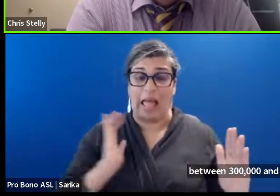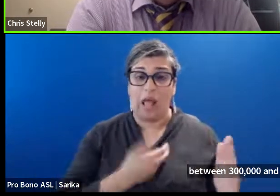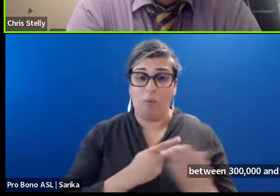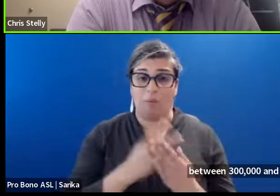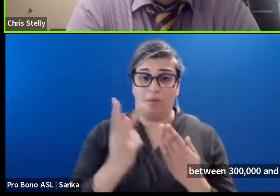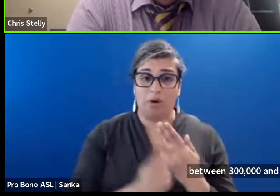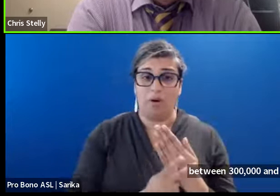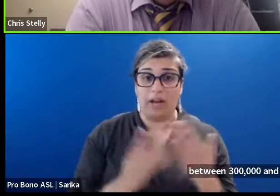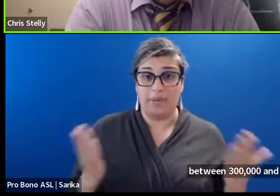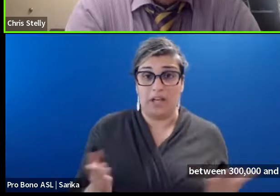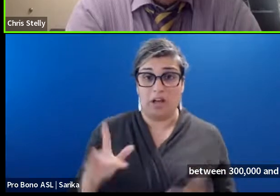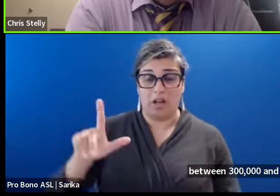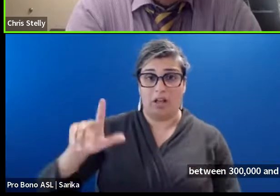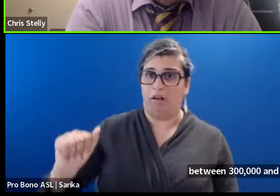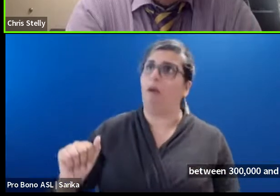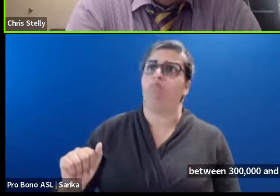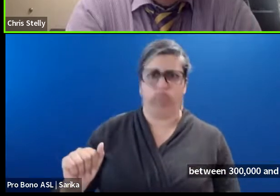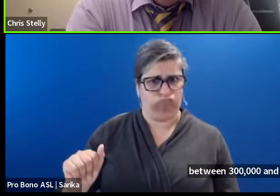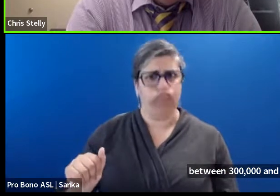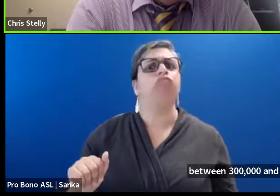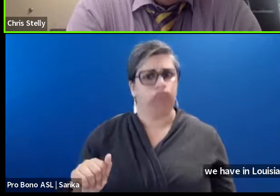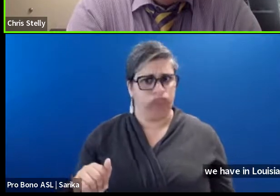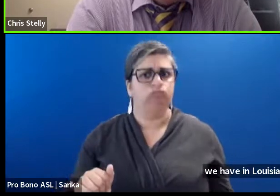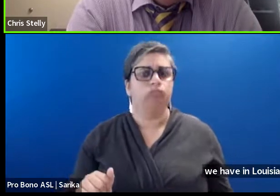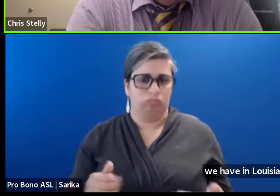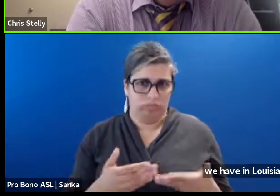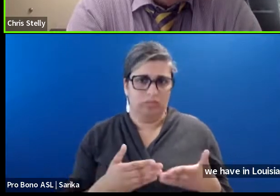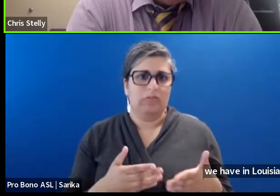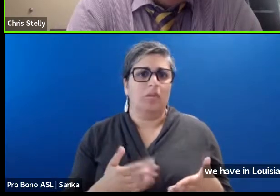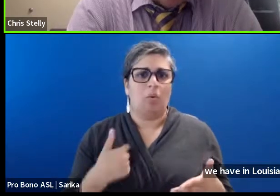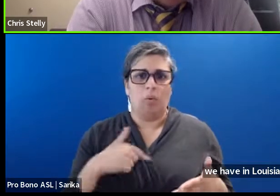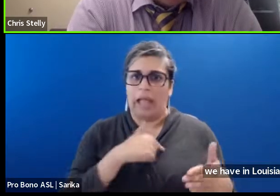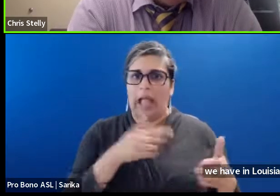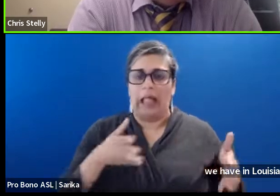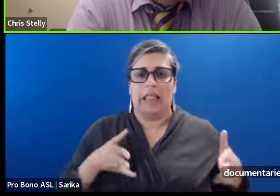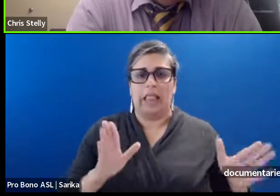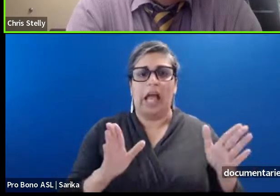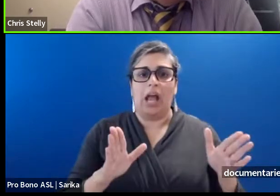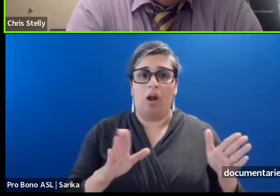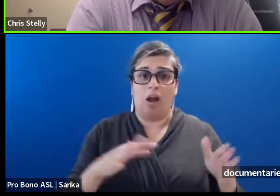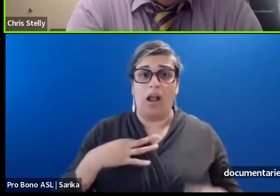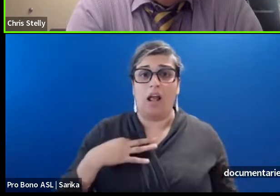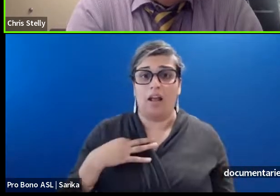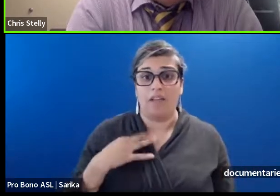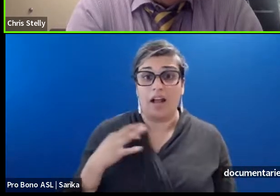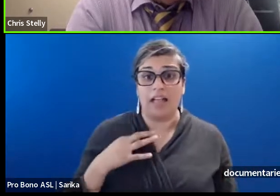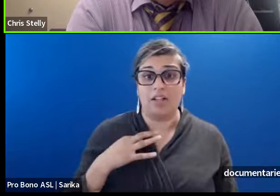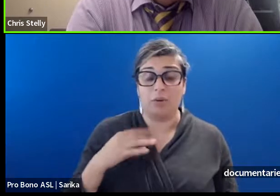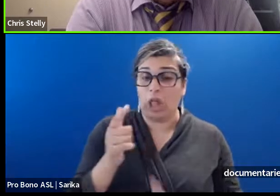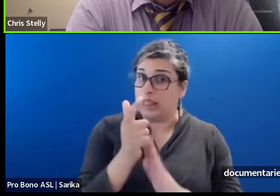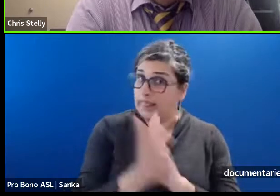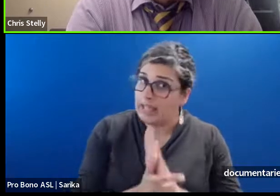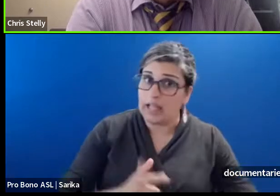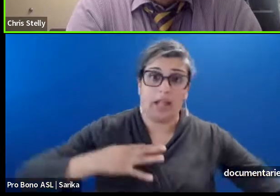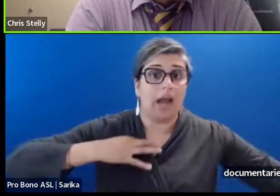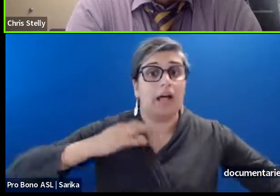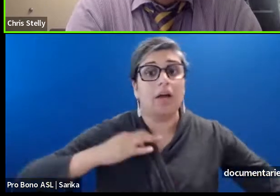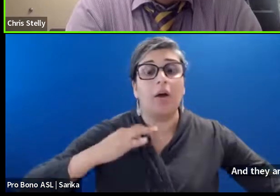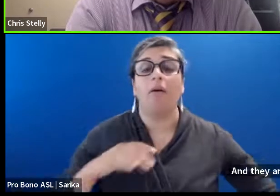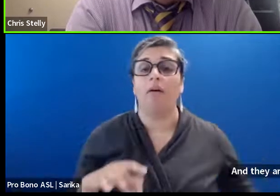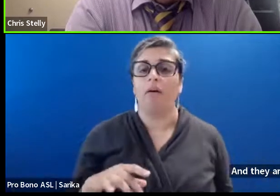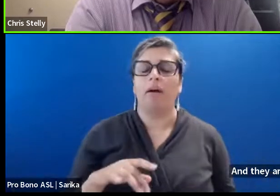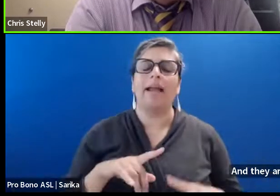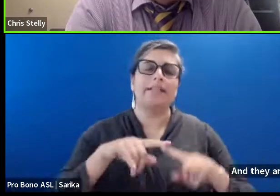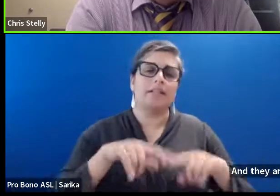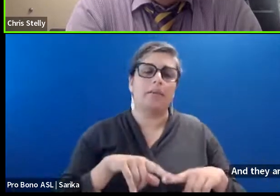Open. For documentaries. We allow them. And they are eligible. By law. Um. It. It. Just depends on that.